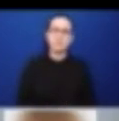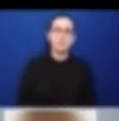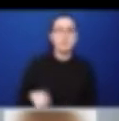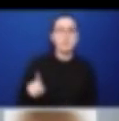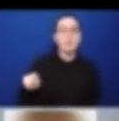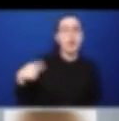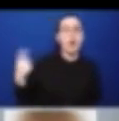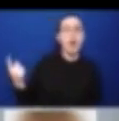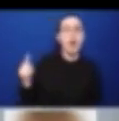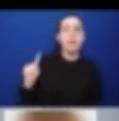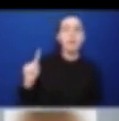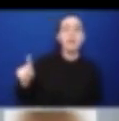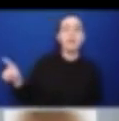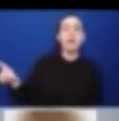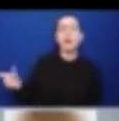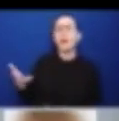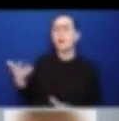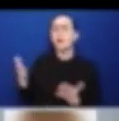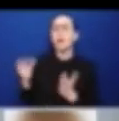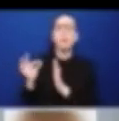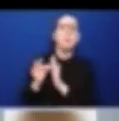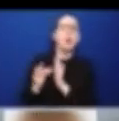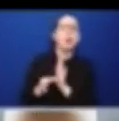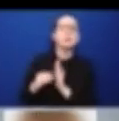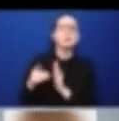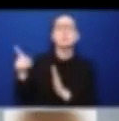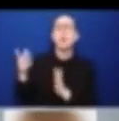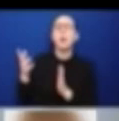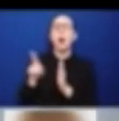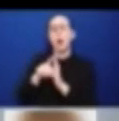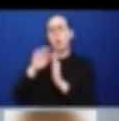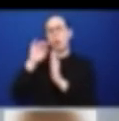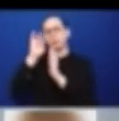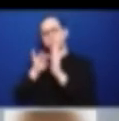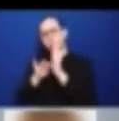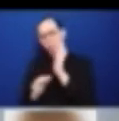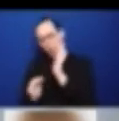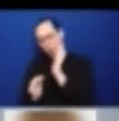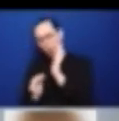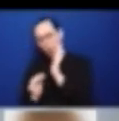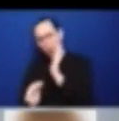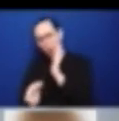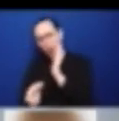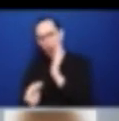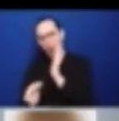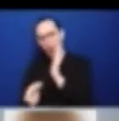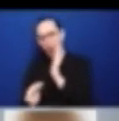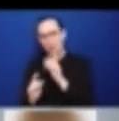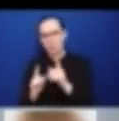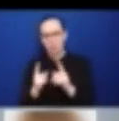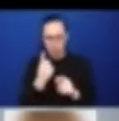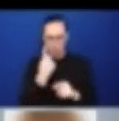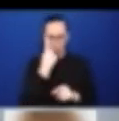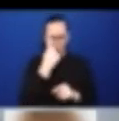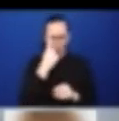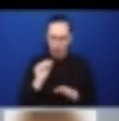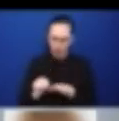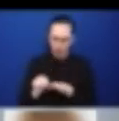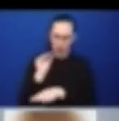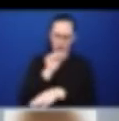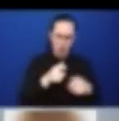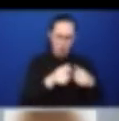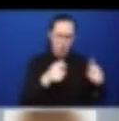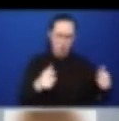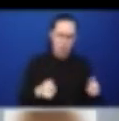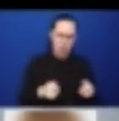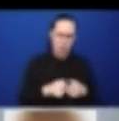content in the more general policies around COVID response, but didn't have a very specific policy document addressing